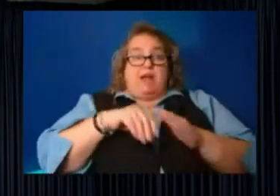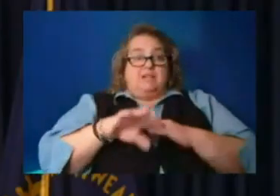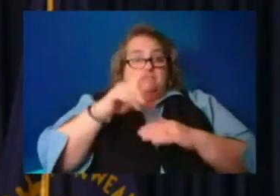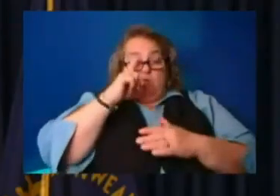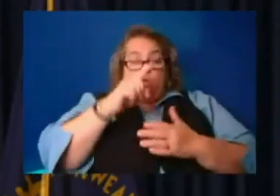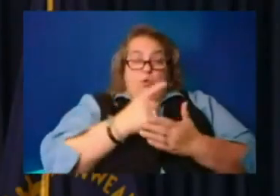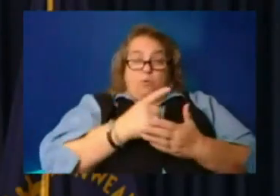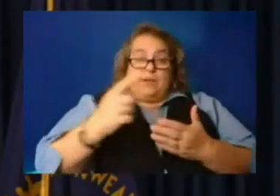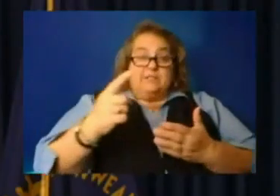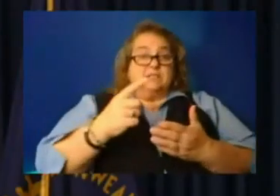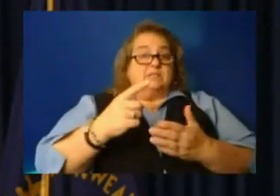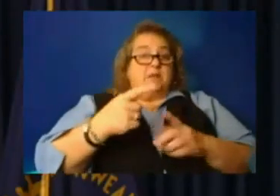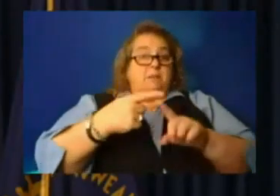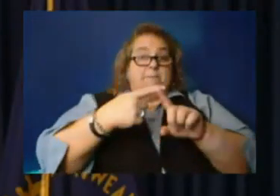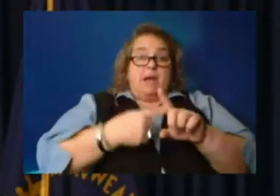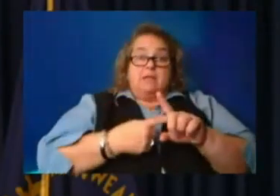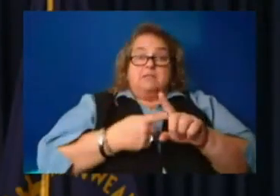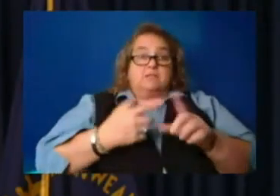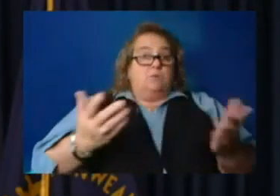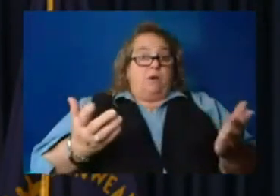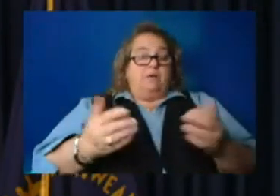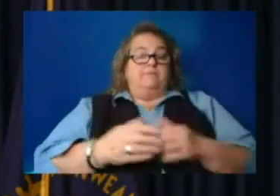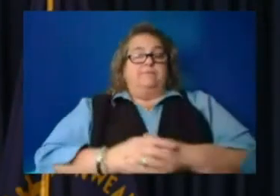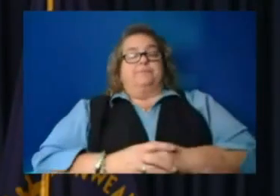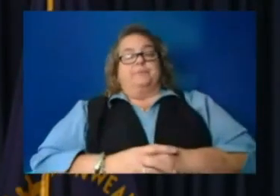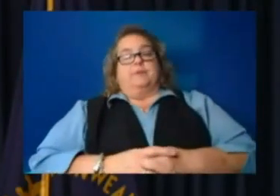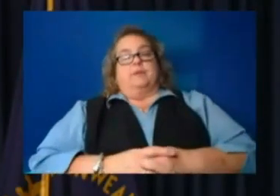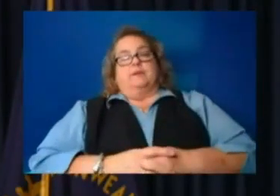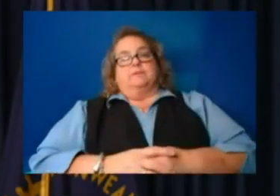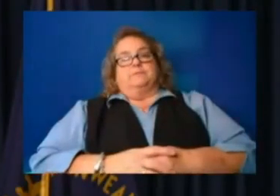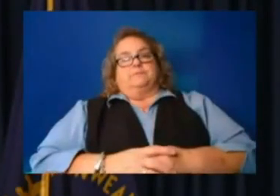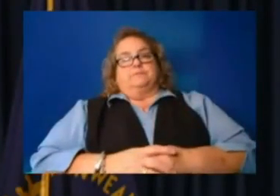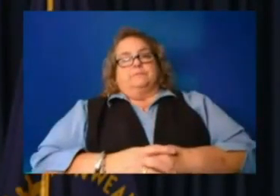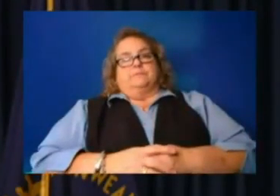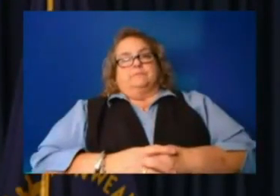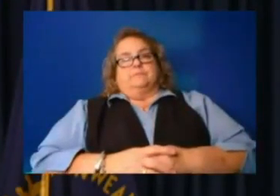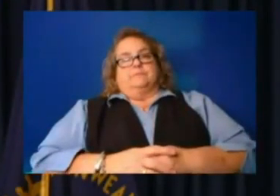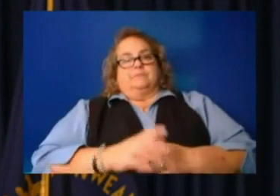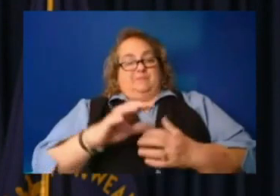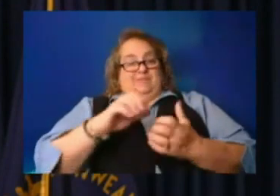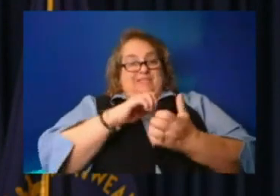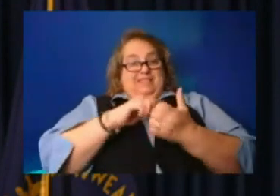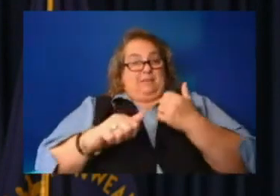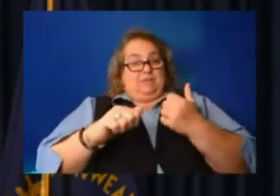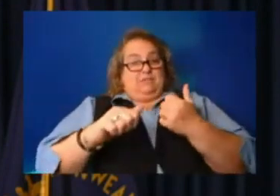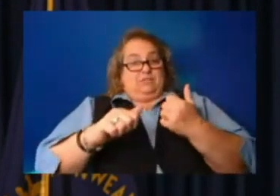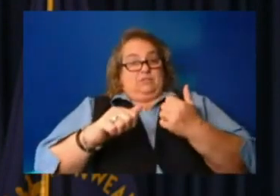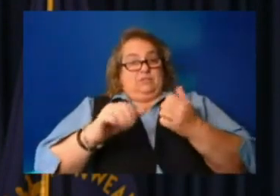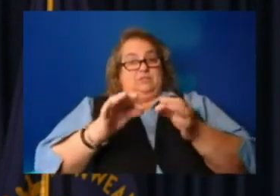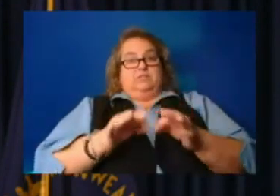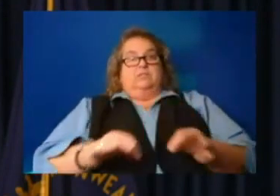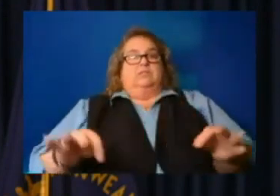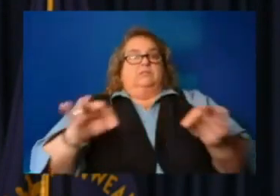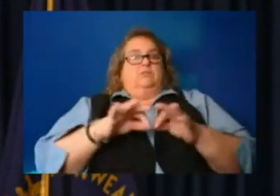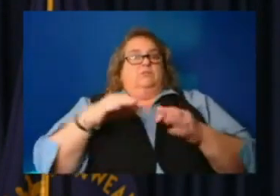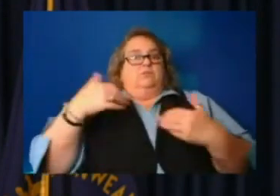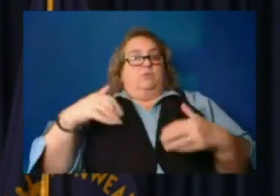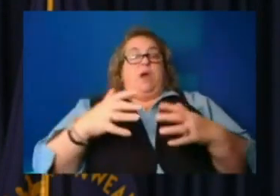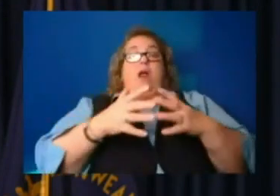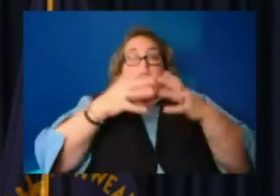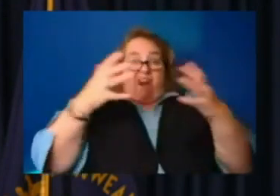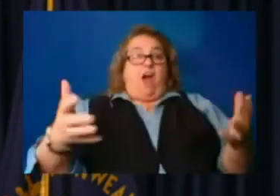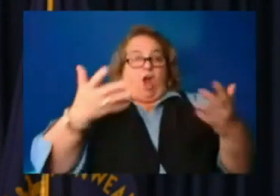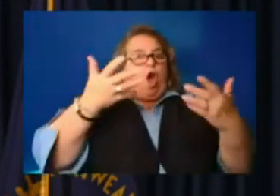months? Yes. So the damage varies significantly. First, whole lot of it's back up, which is,